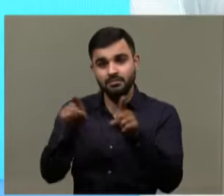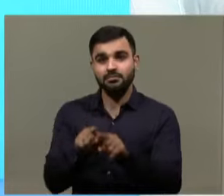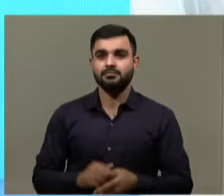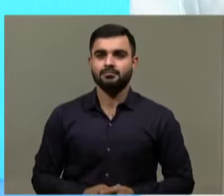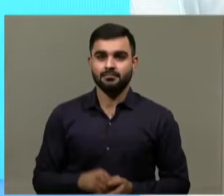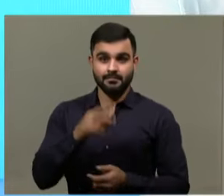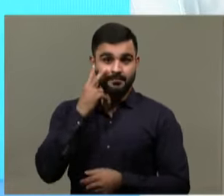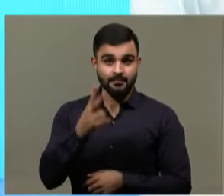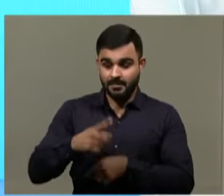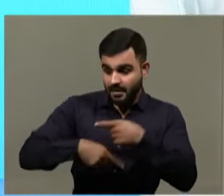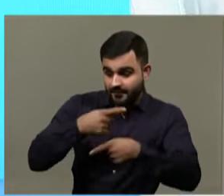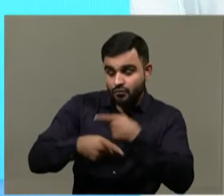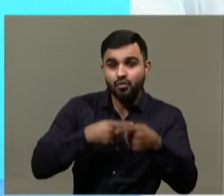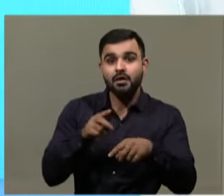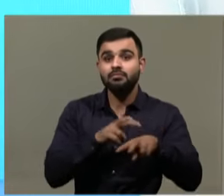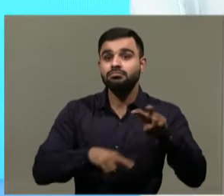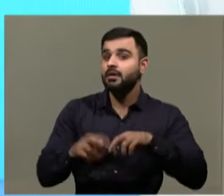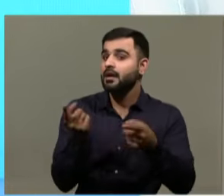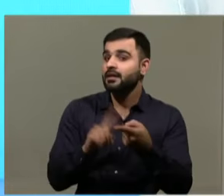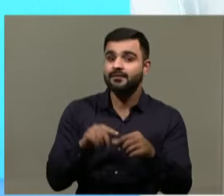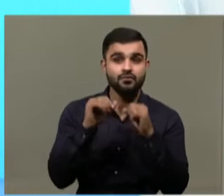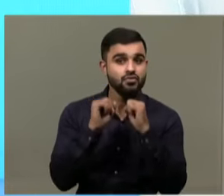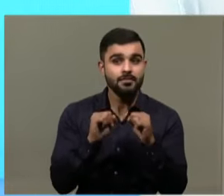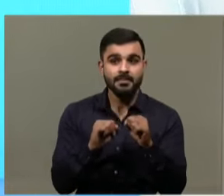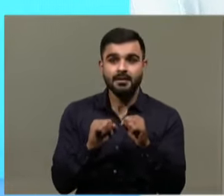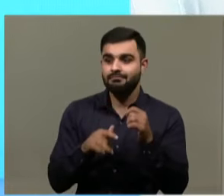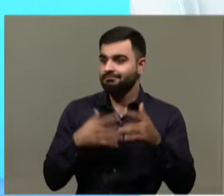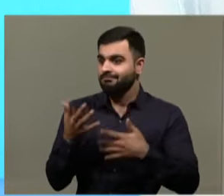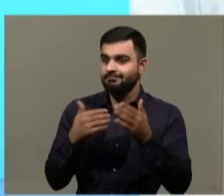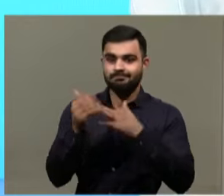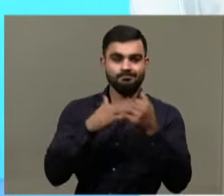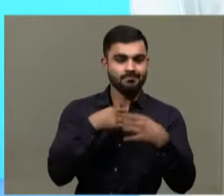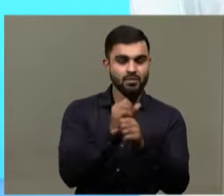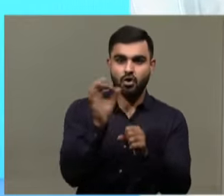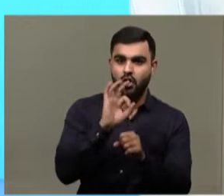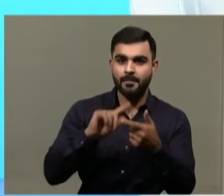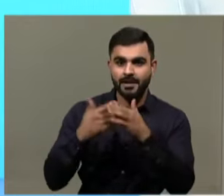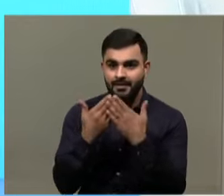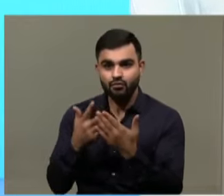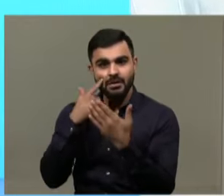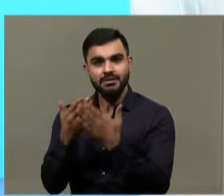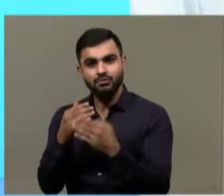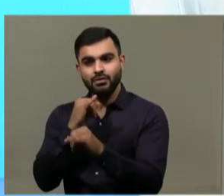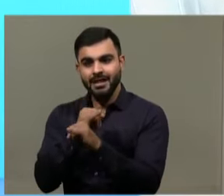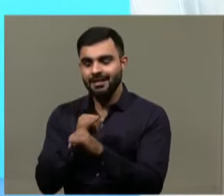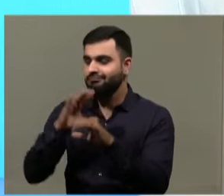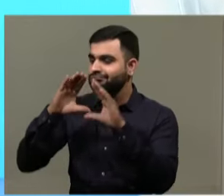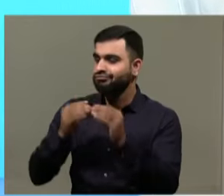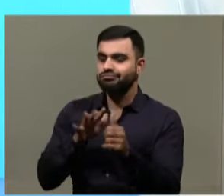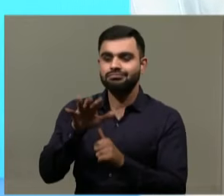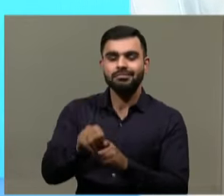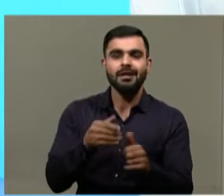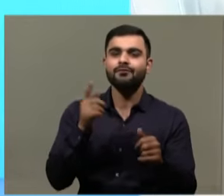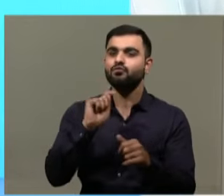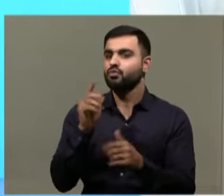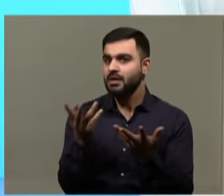So as you can see, daily commuting hassles, difficulty accessing office buildings, or educational institutions, lack of accessible toilets,